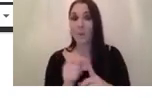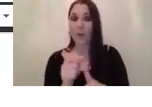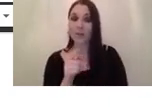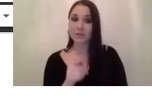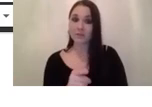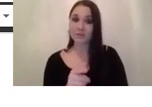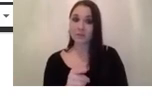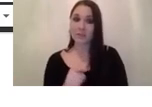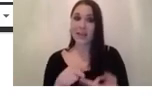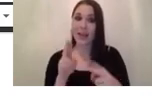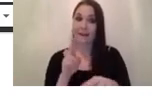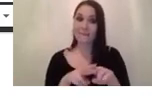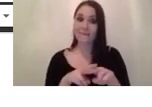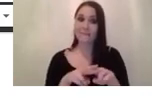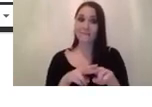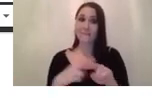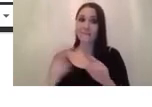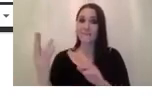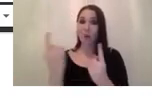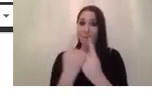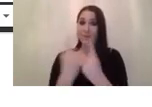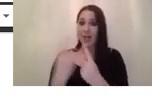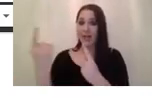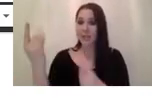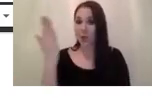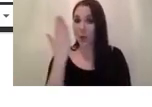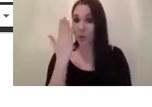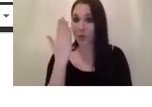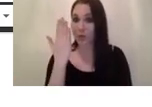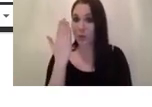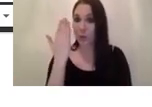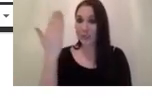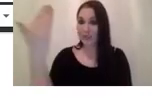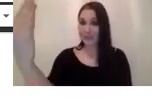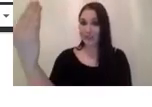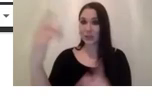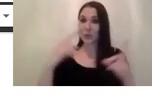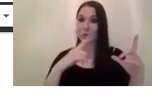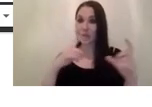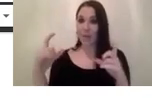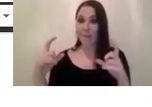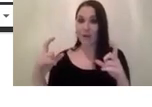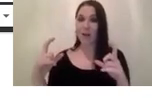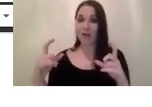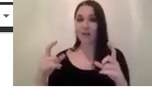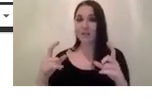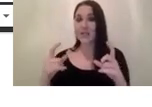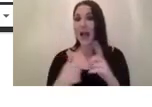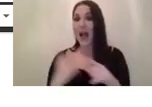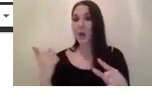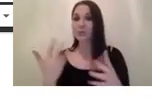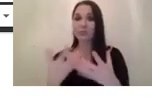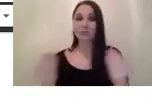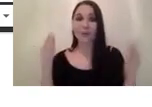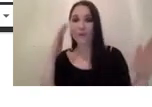if the object gets closer or more distant to the camera it might get out of focus so it's